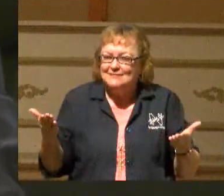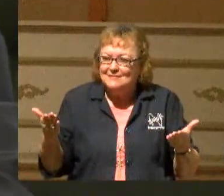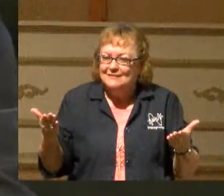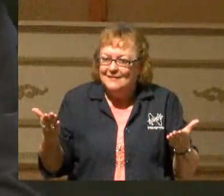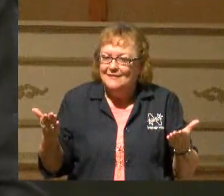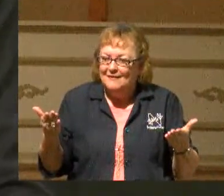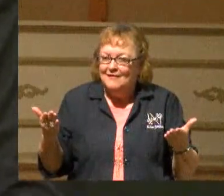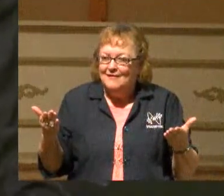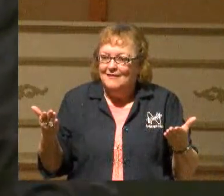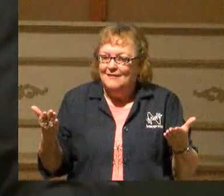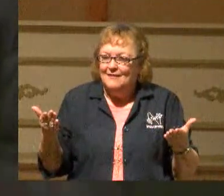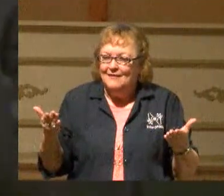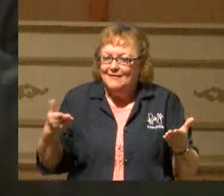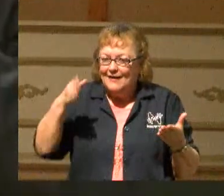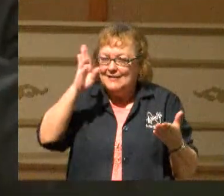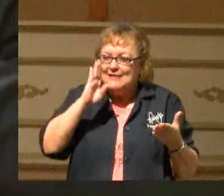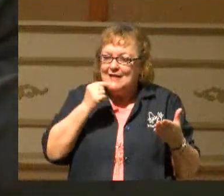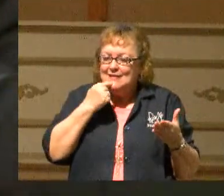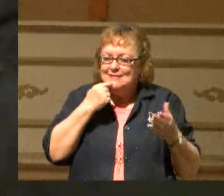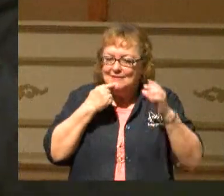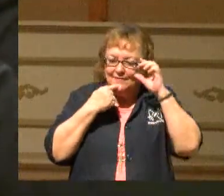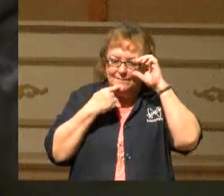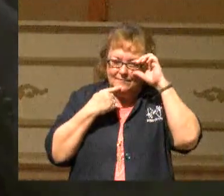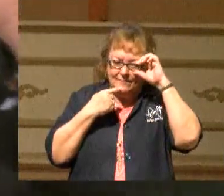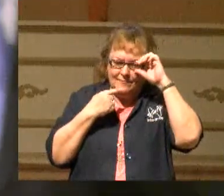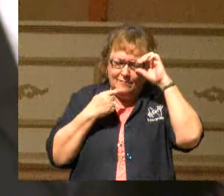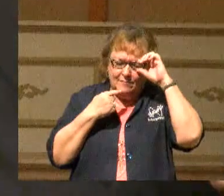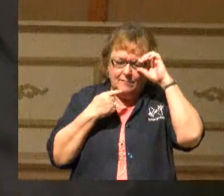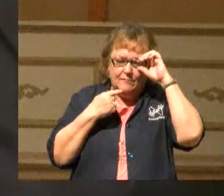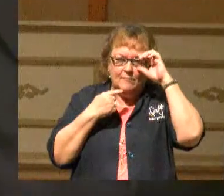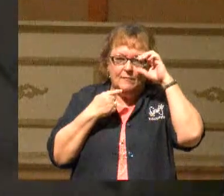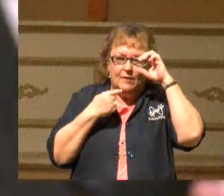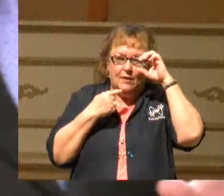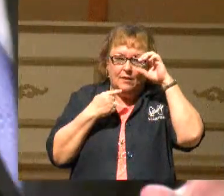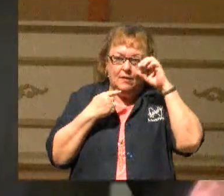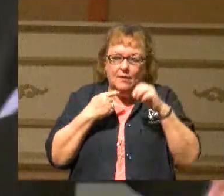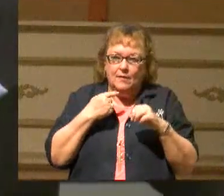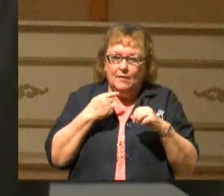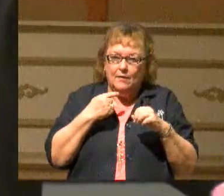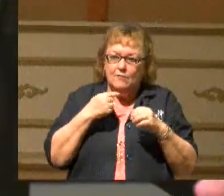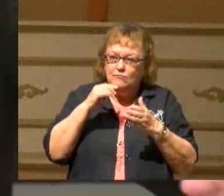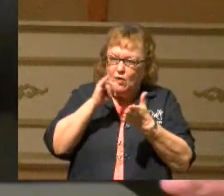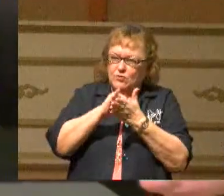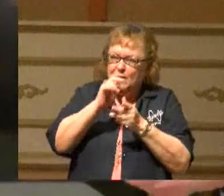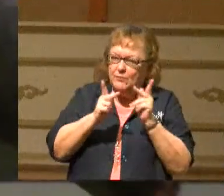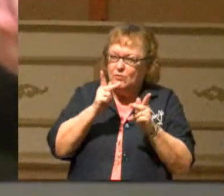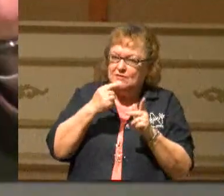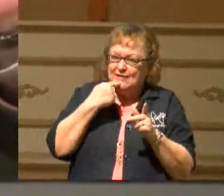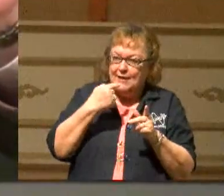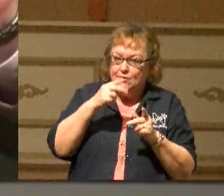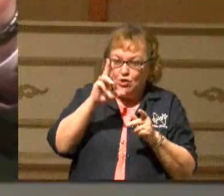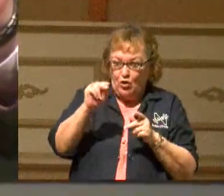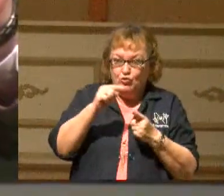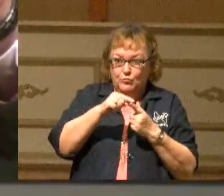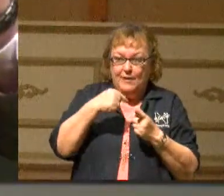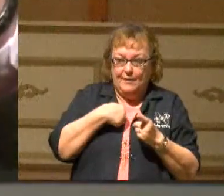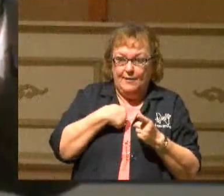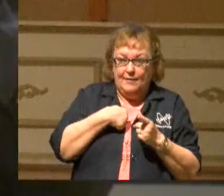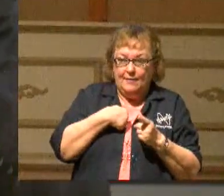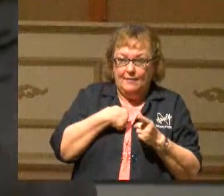And He says this. He says, Those that said no to me. Now think about it.